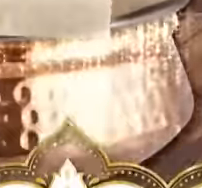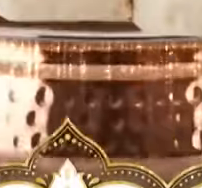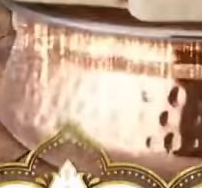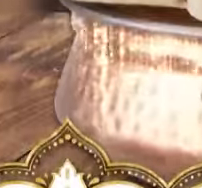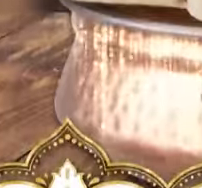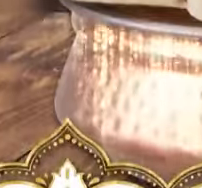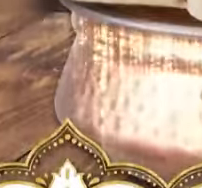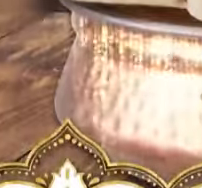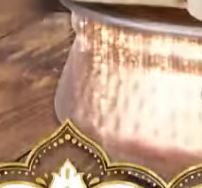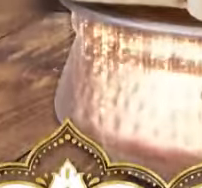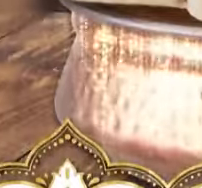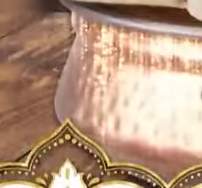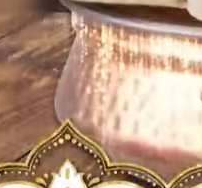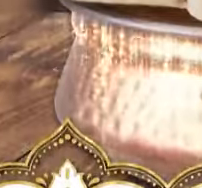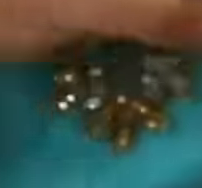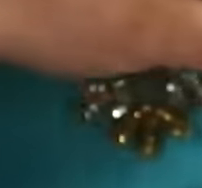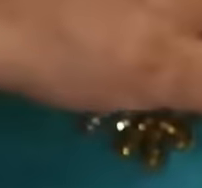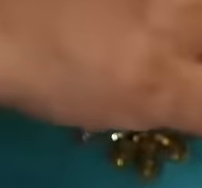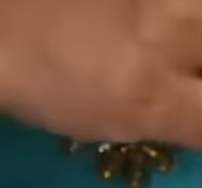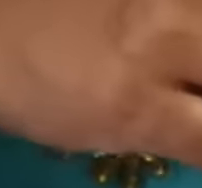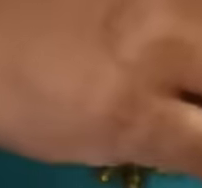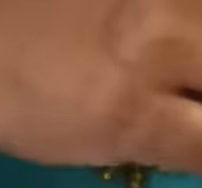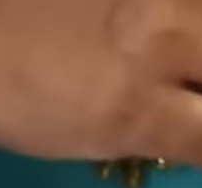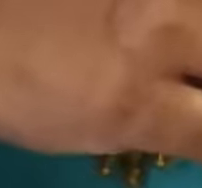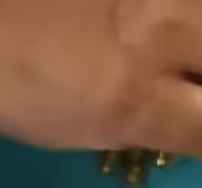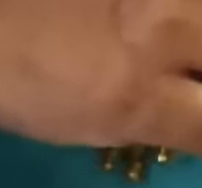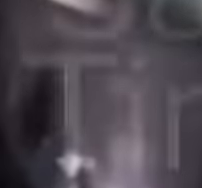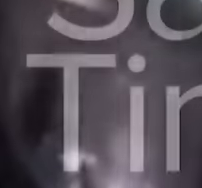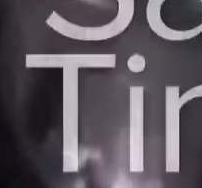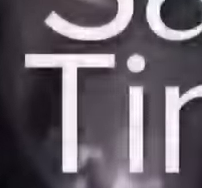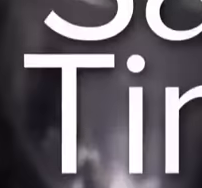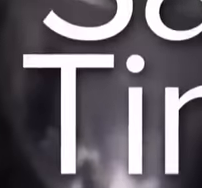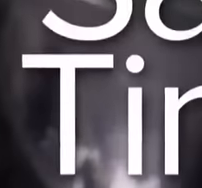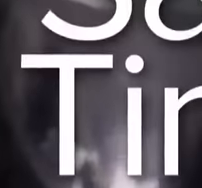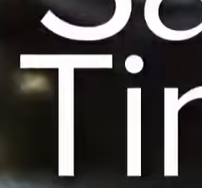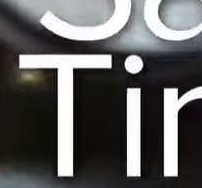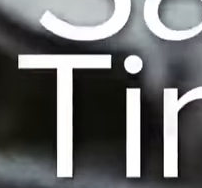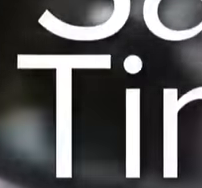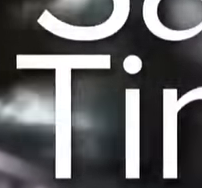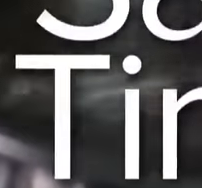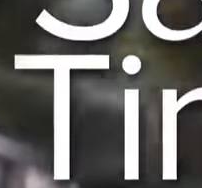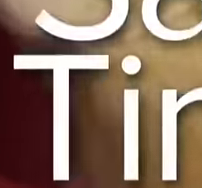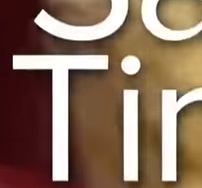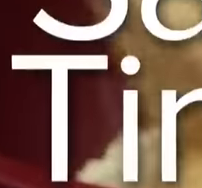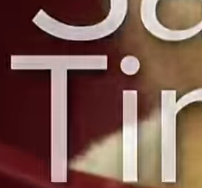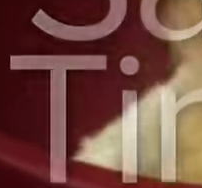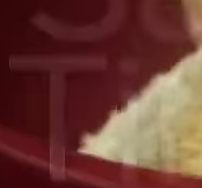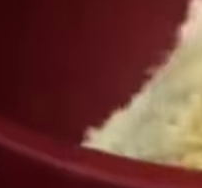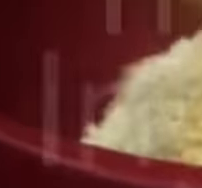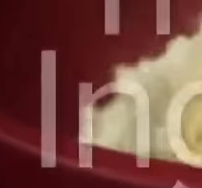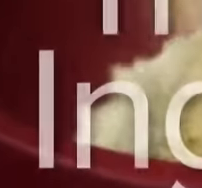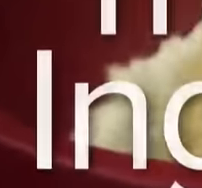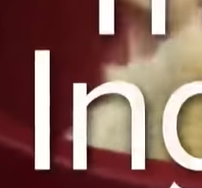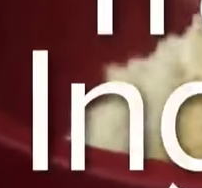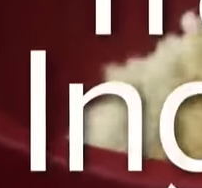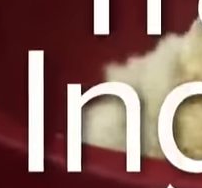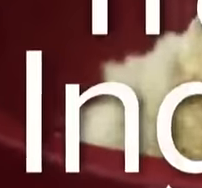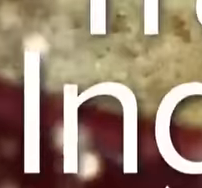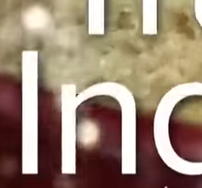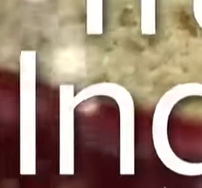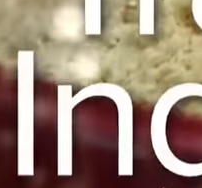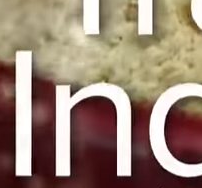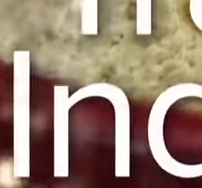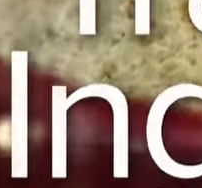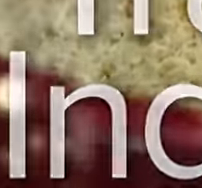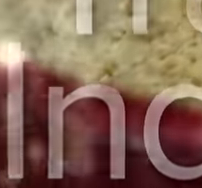When it comes to Pira and Ladu, I just used Chattuck's Ladu and Pira Metai Mix. It's a combination of